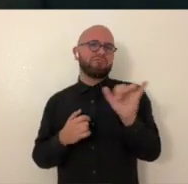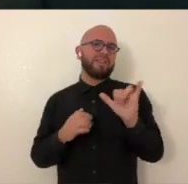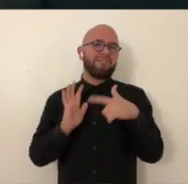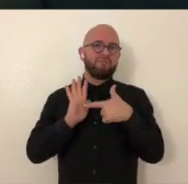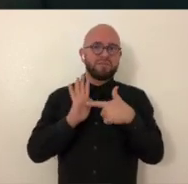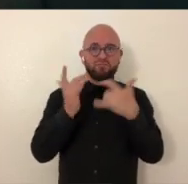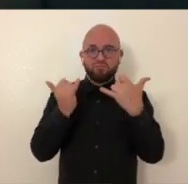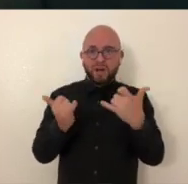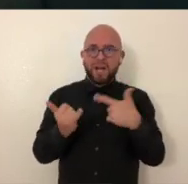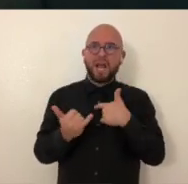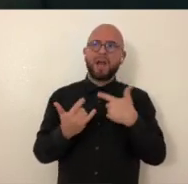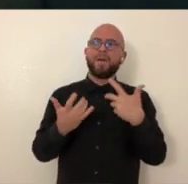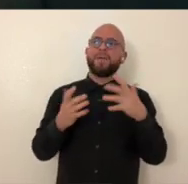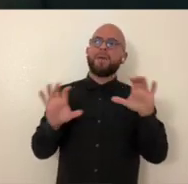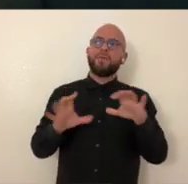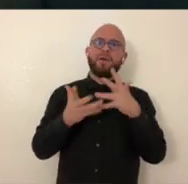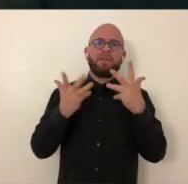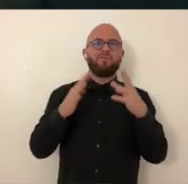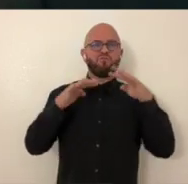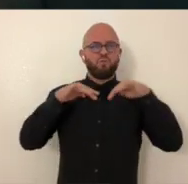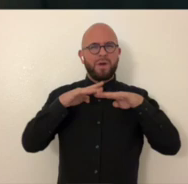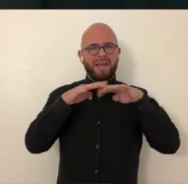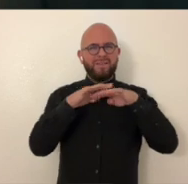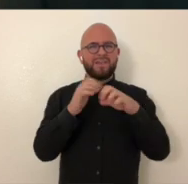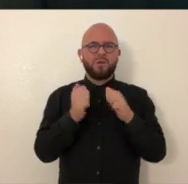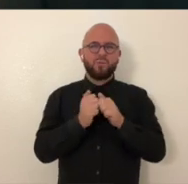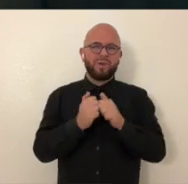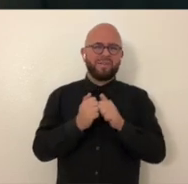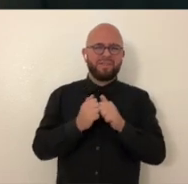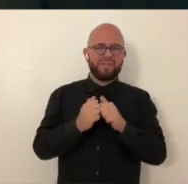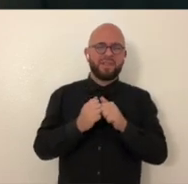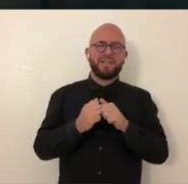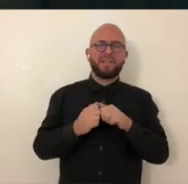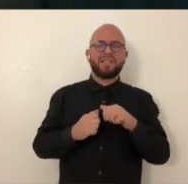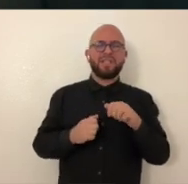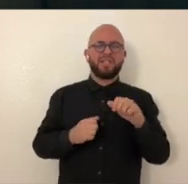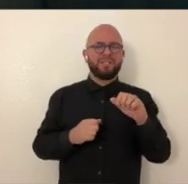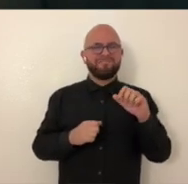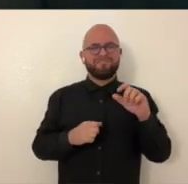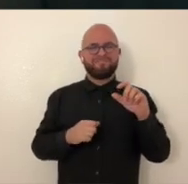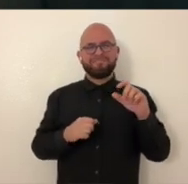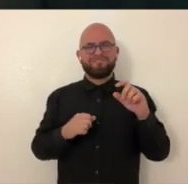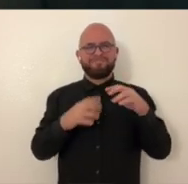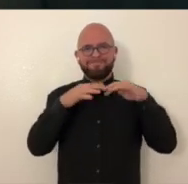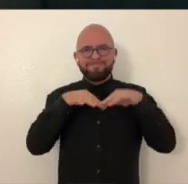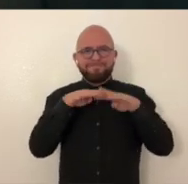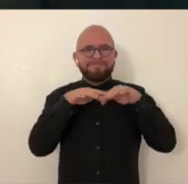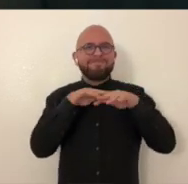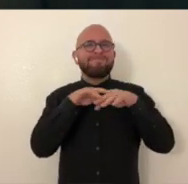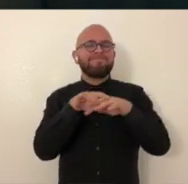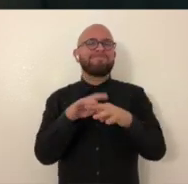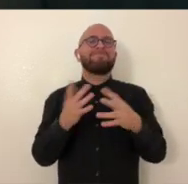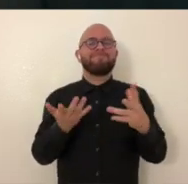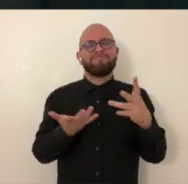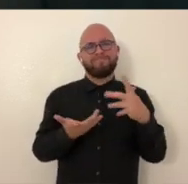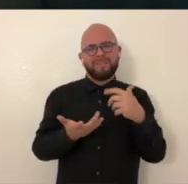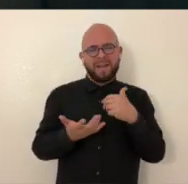appreciate combining it with other material. Like for example, right now, I'm doing a lot of weavings on the TC2